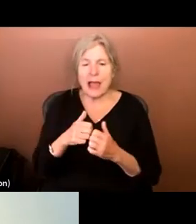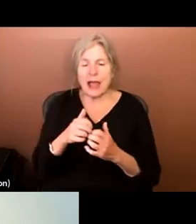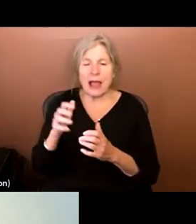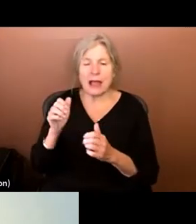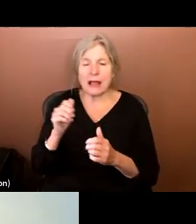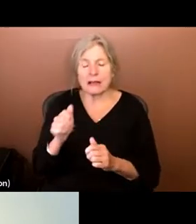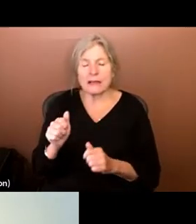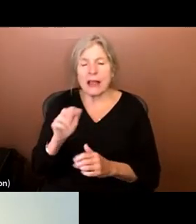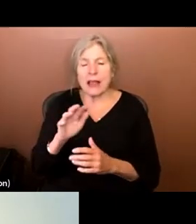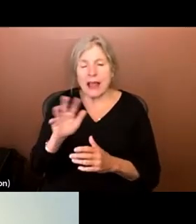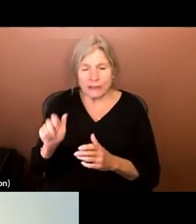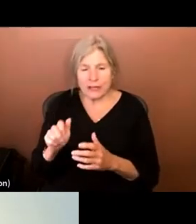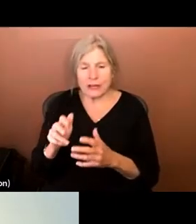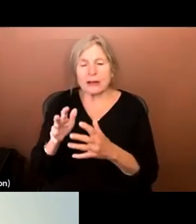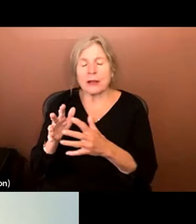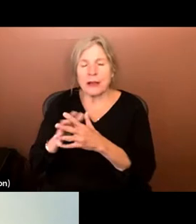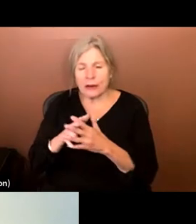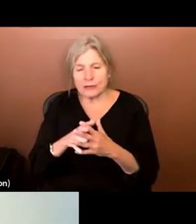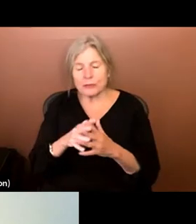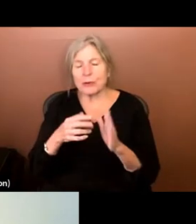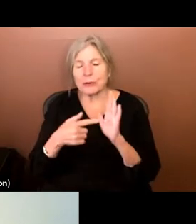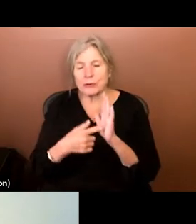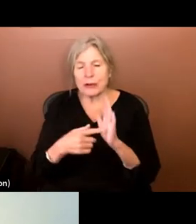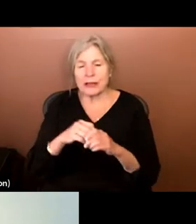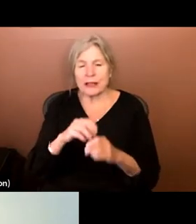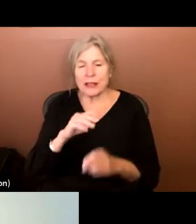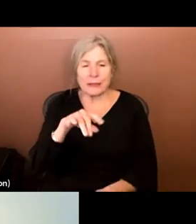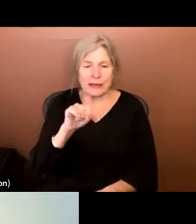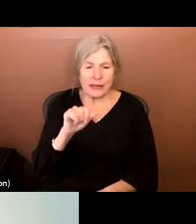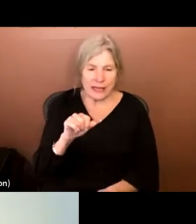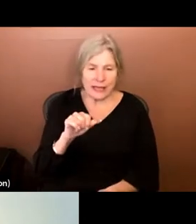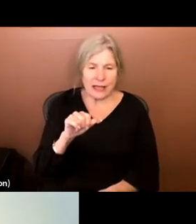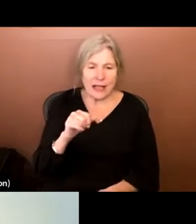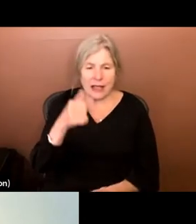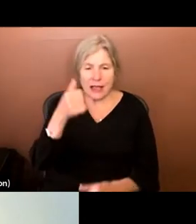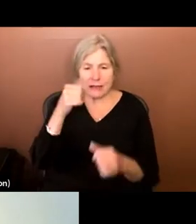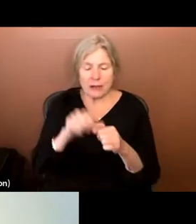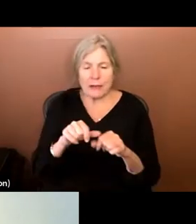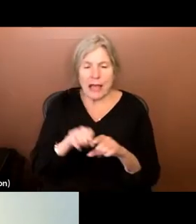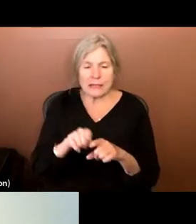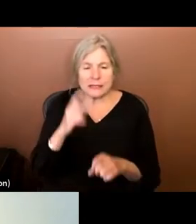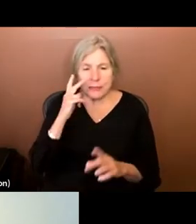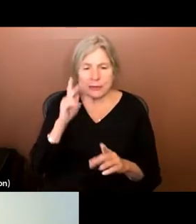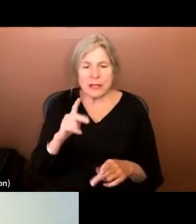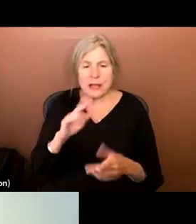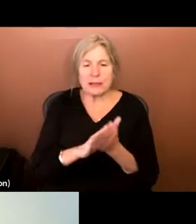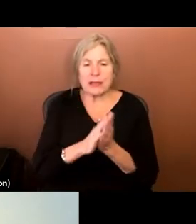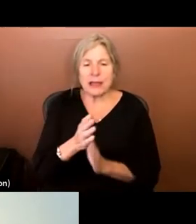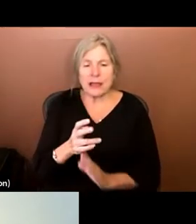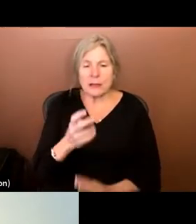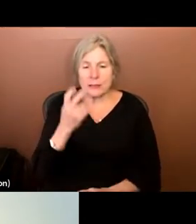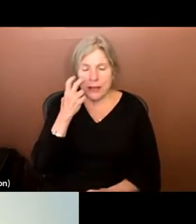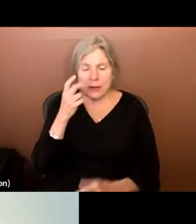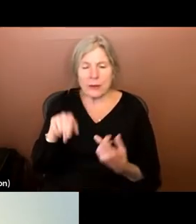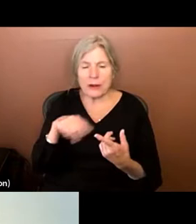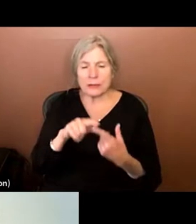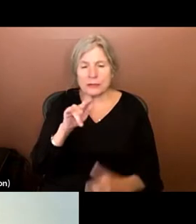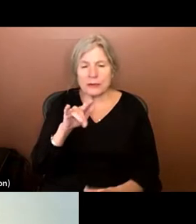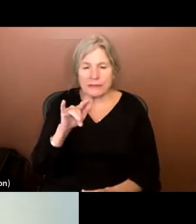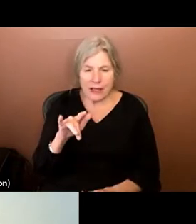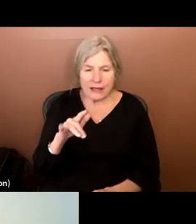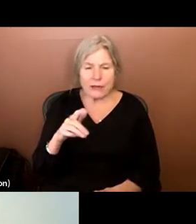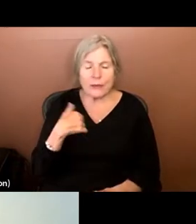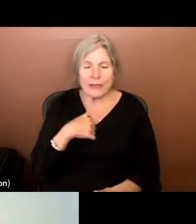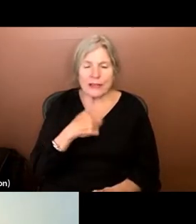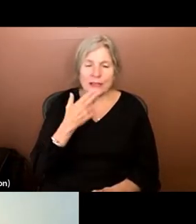portrayed in the media. And I remember, as a sighted person, I became blind when I was 25. I used to enjoy the comics, too. We had